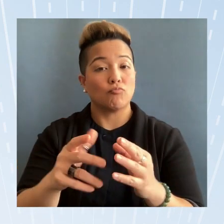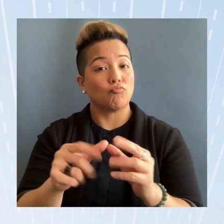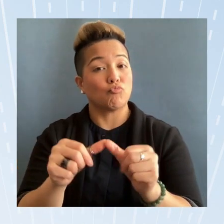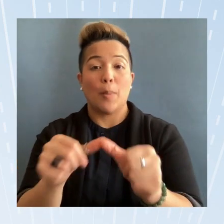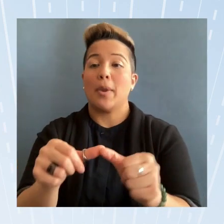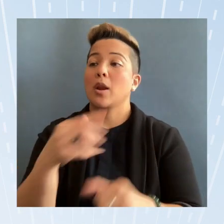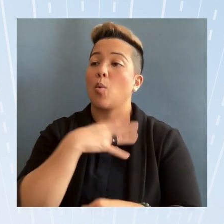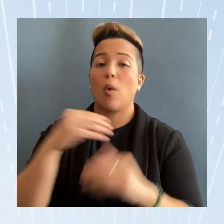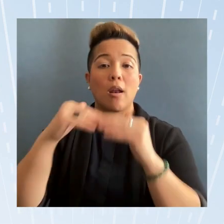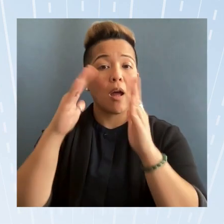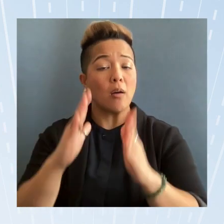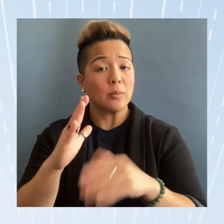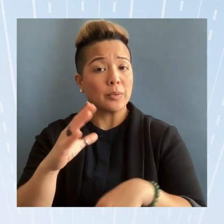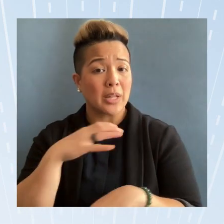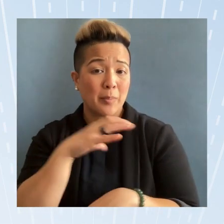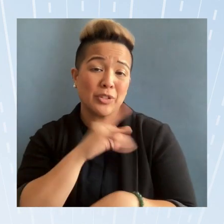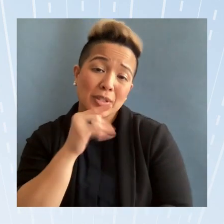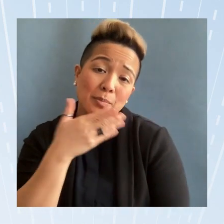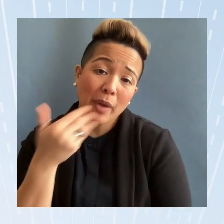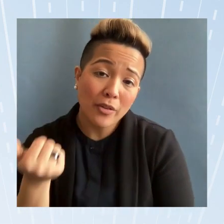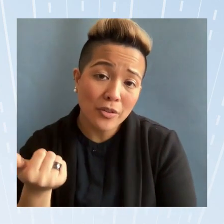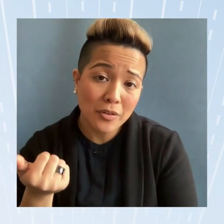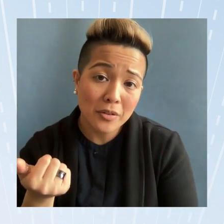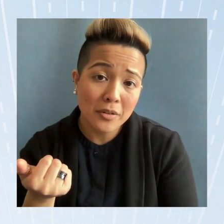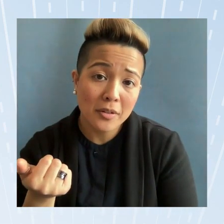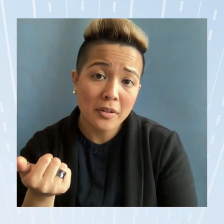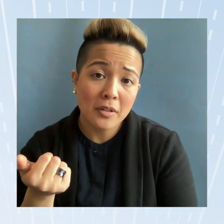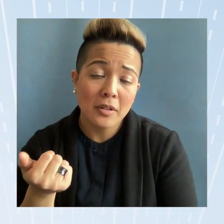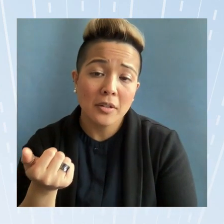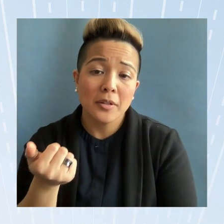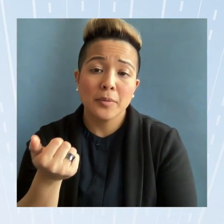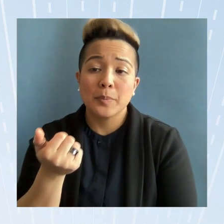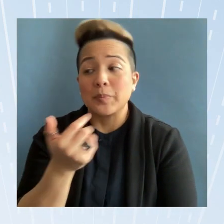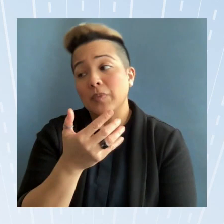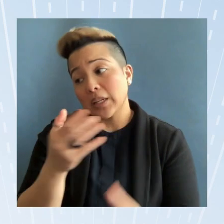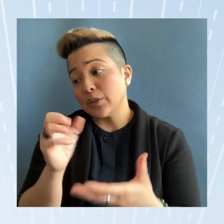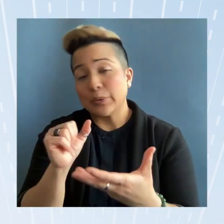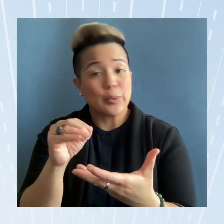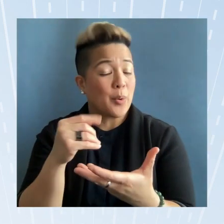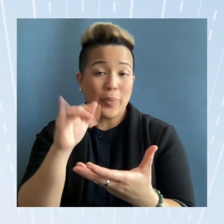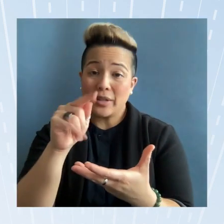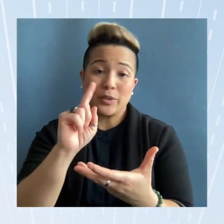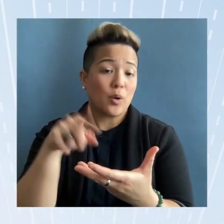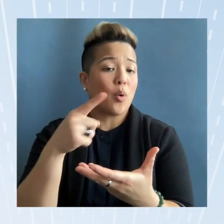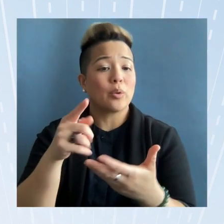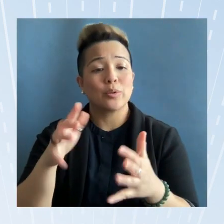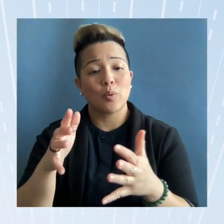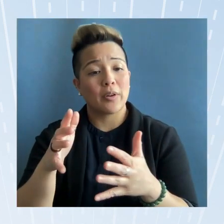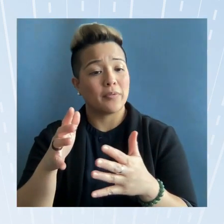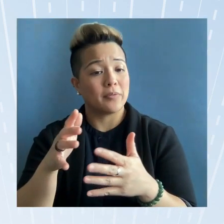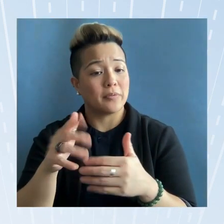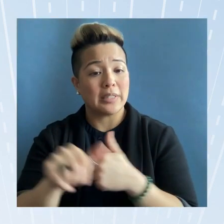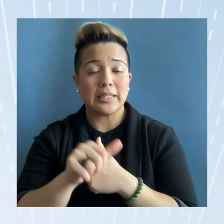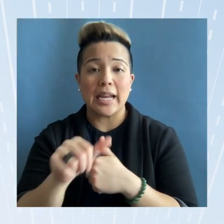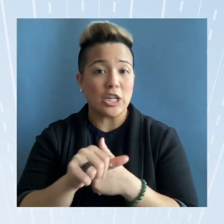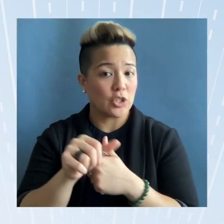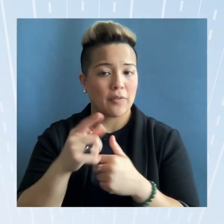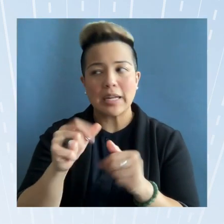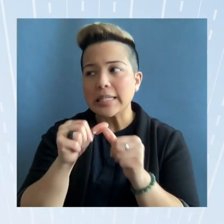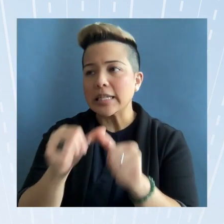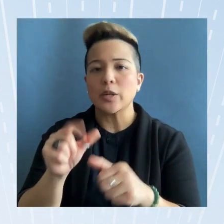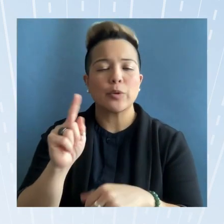is is better you know and and so that that's the only sort of danger about you know continuing to